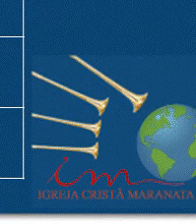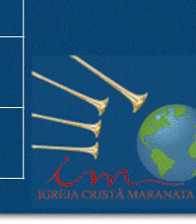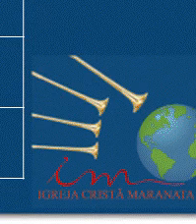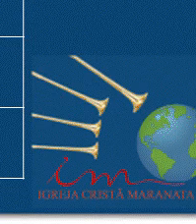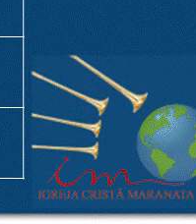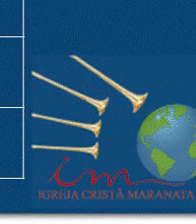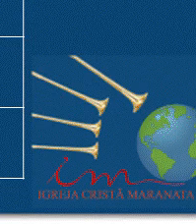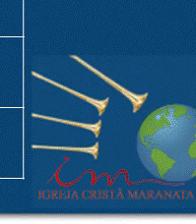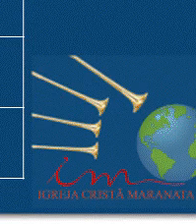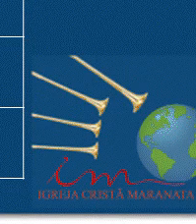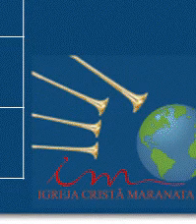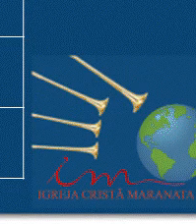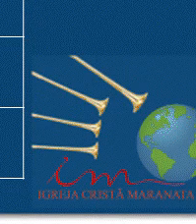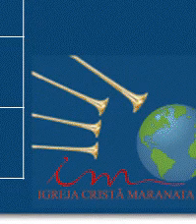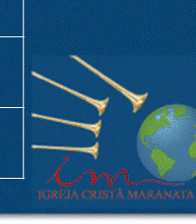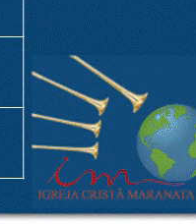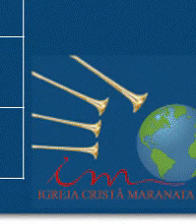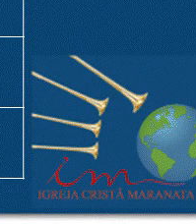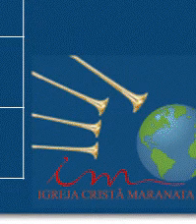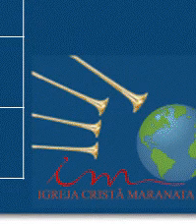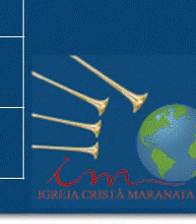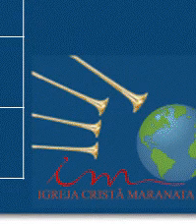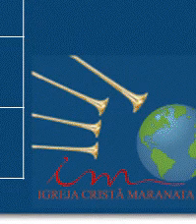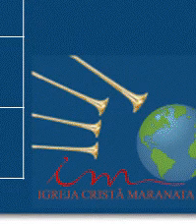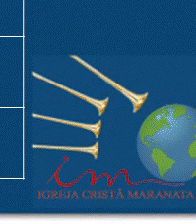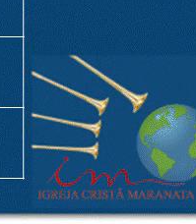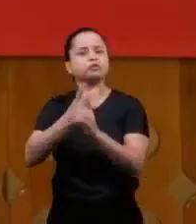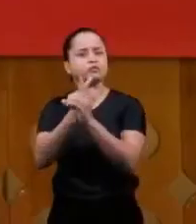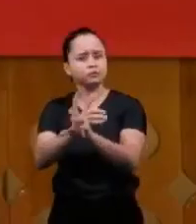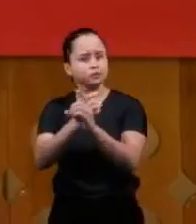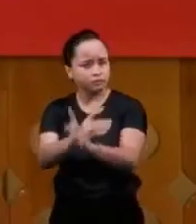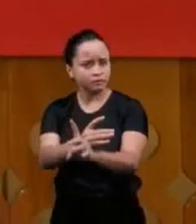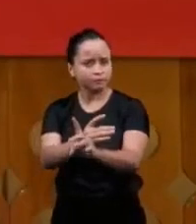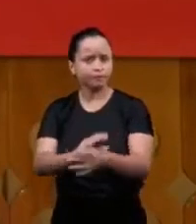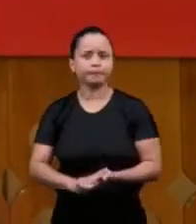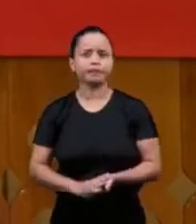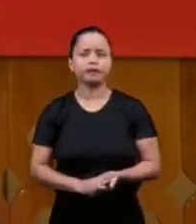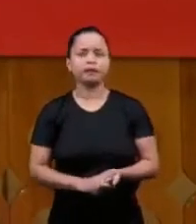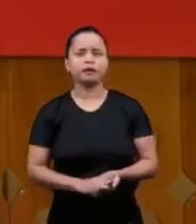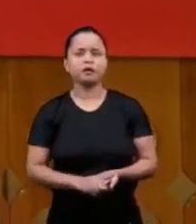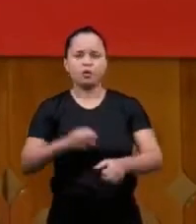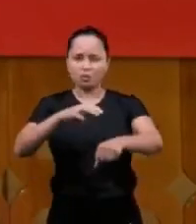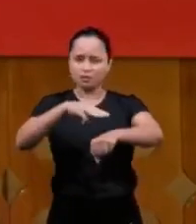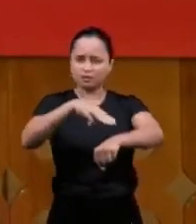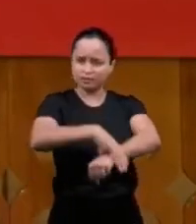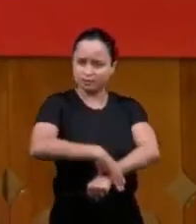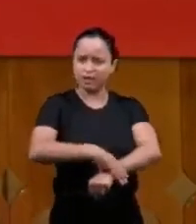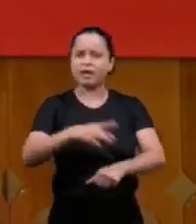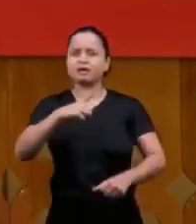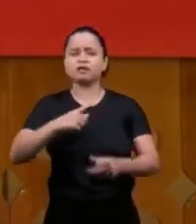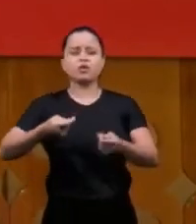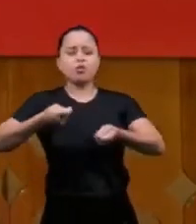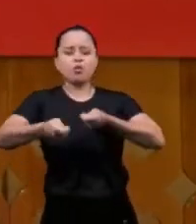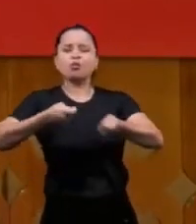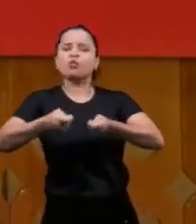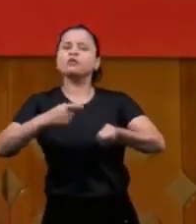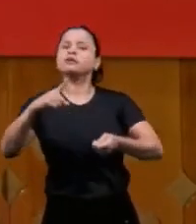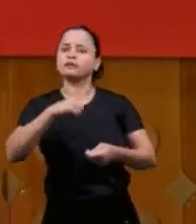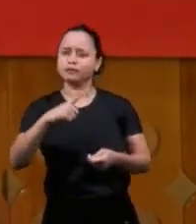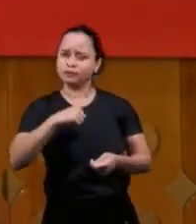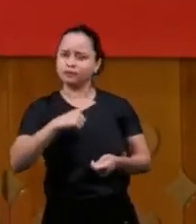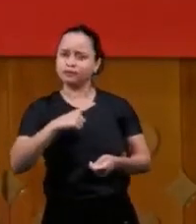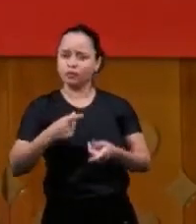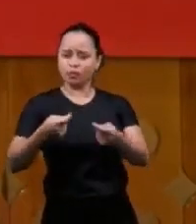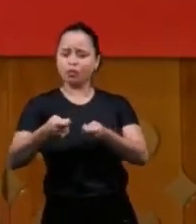chapter four doctrine the ministry has the government we are government